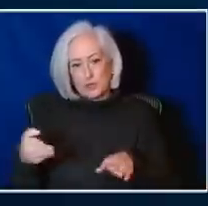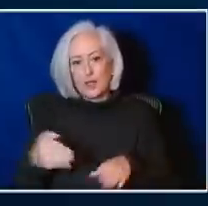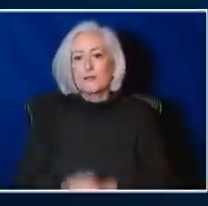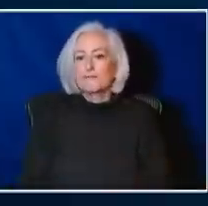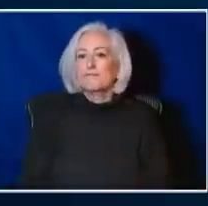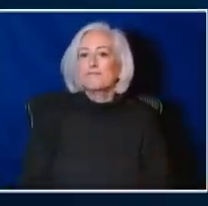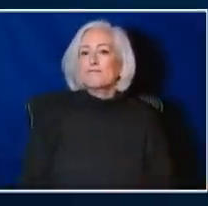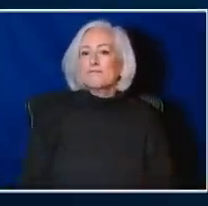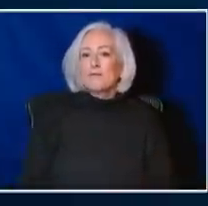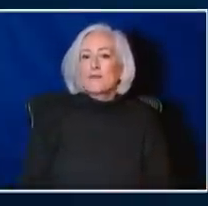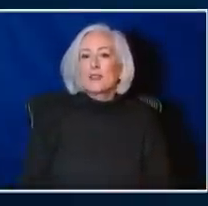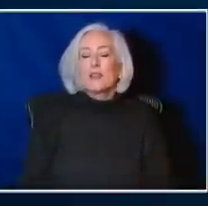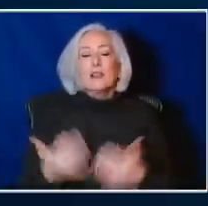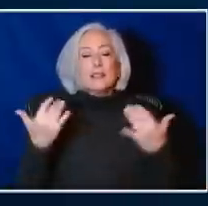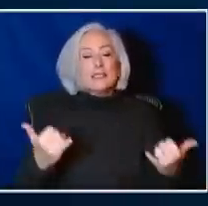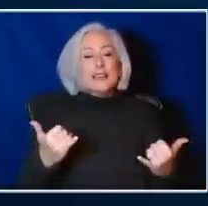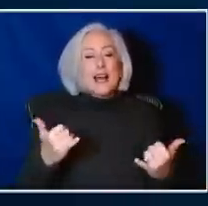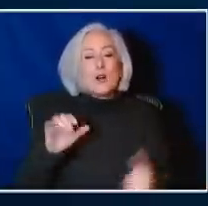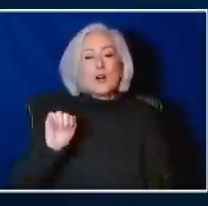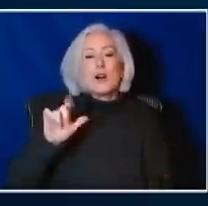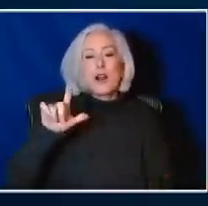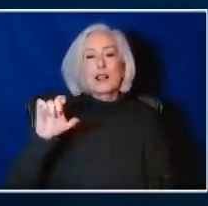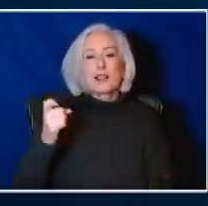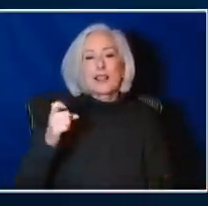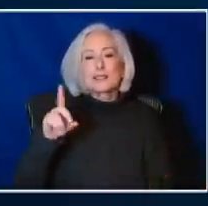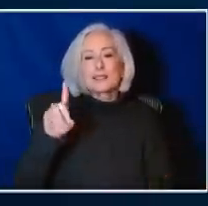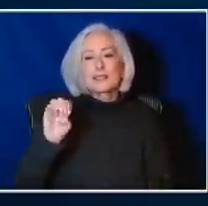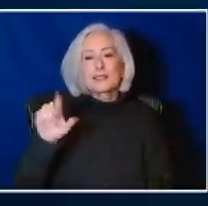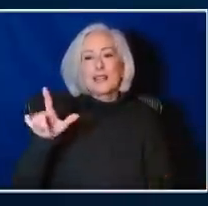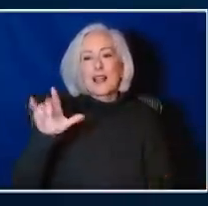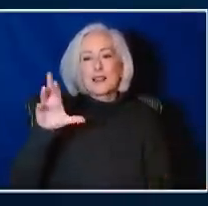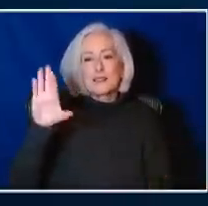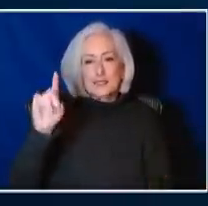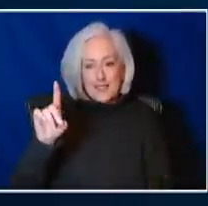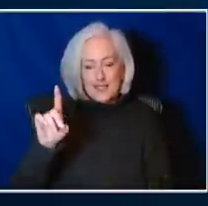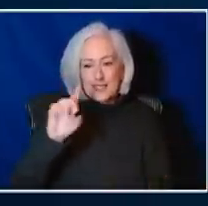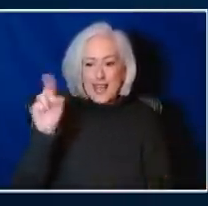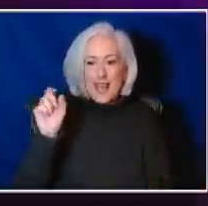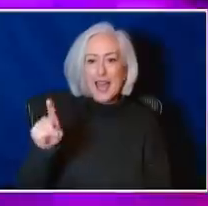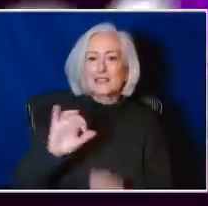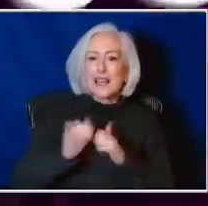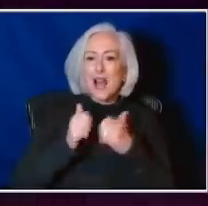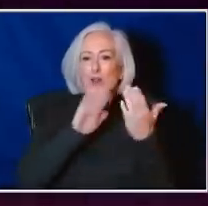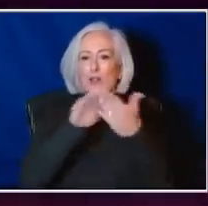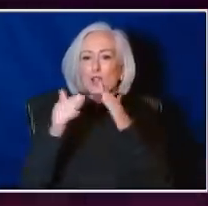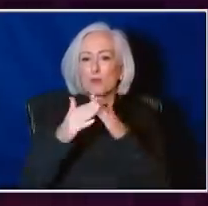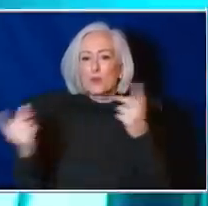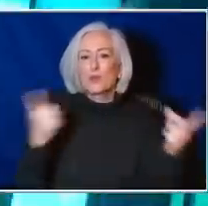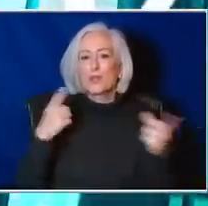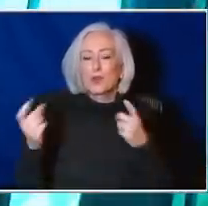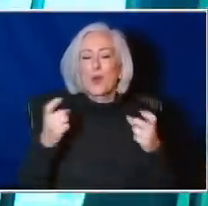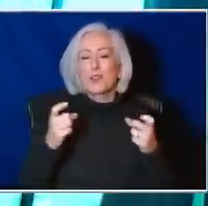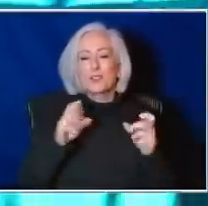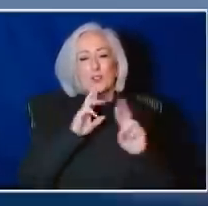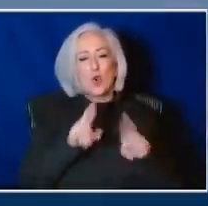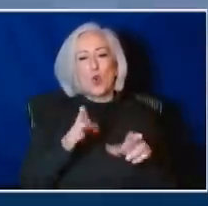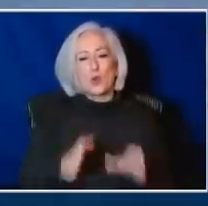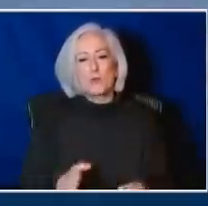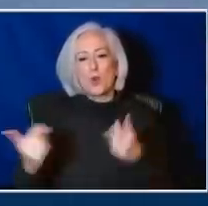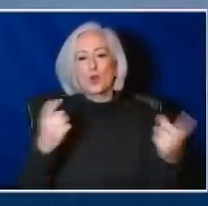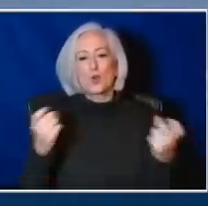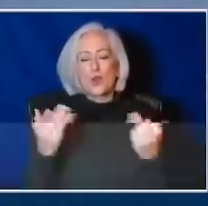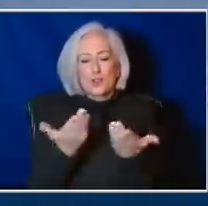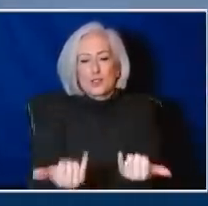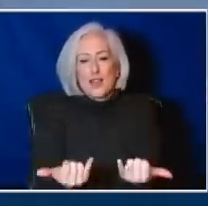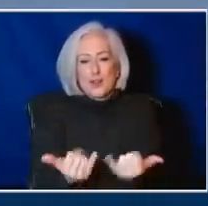All right. Well, I'm going to turn to Alexis Stilson and ask how the community questions or reporter questions are going on out there.